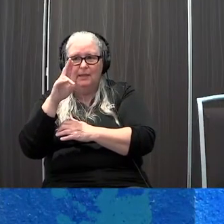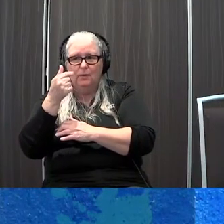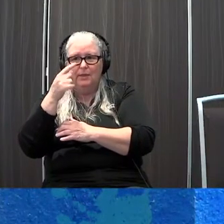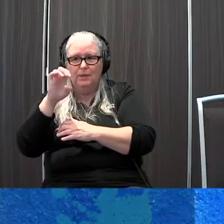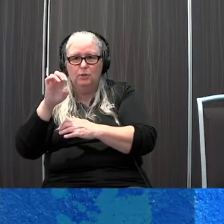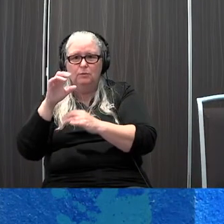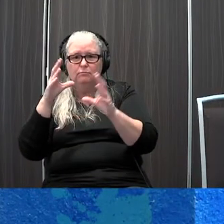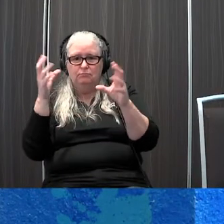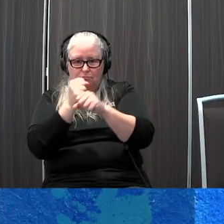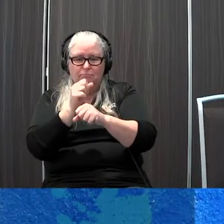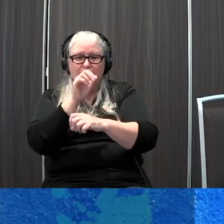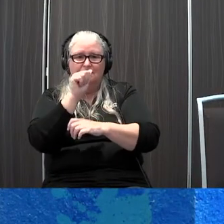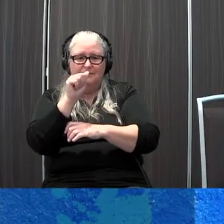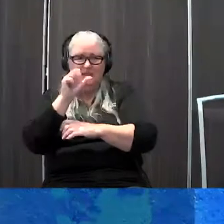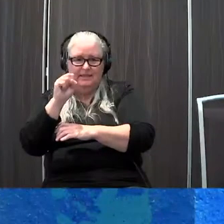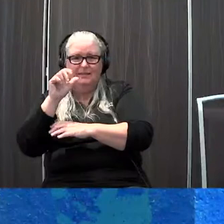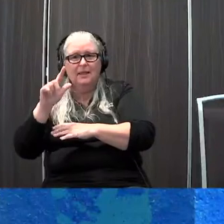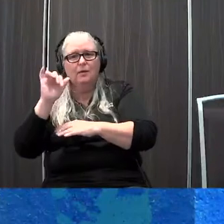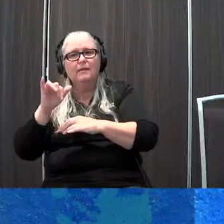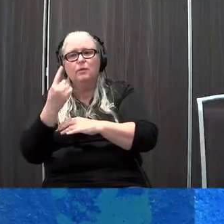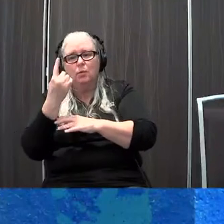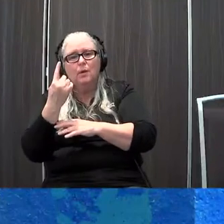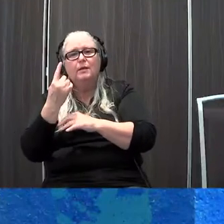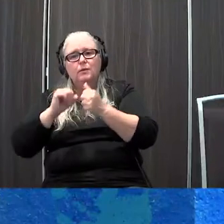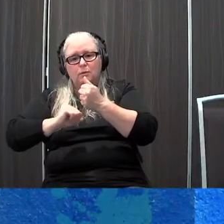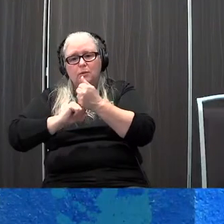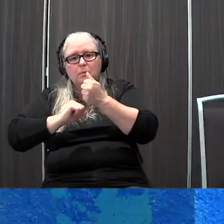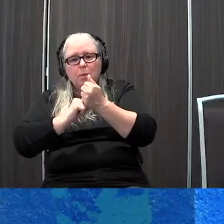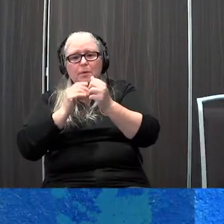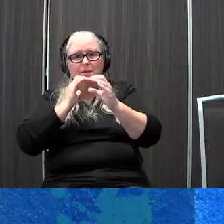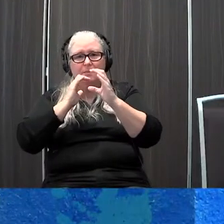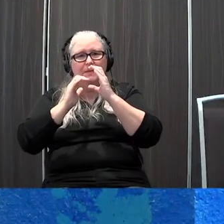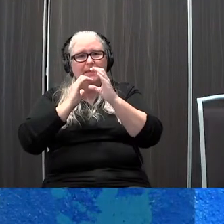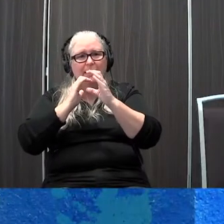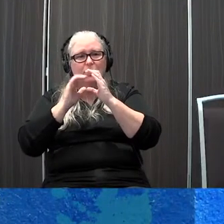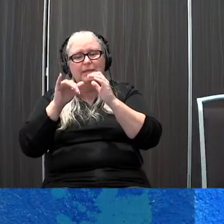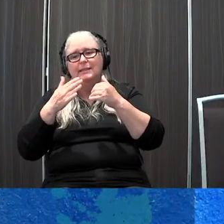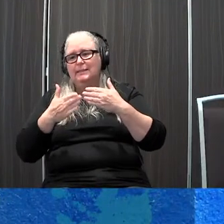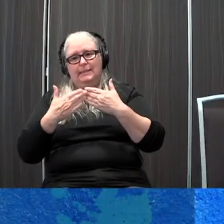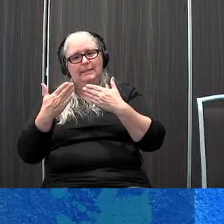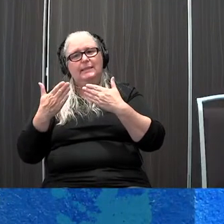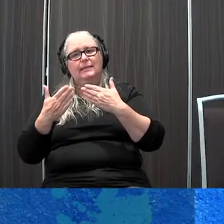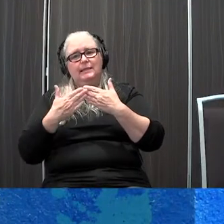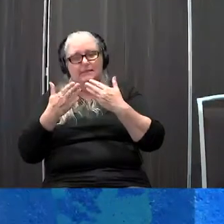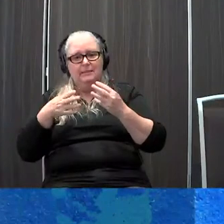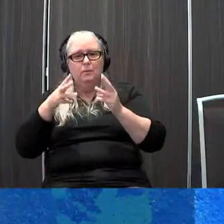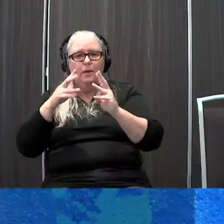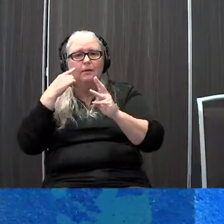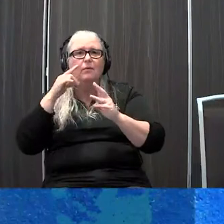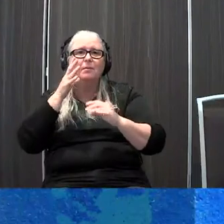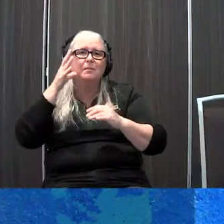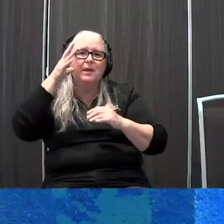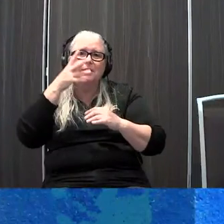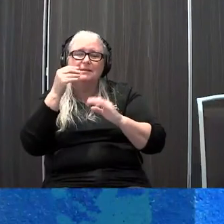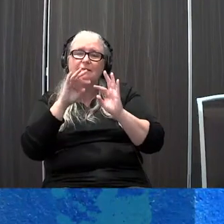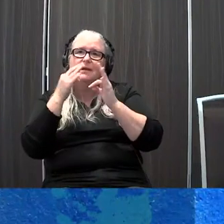be used to augment or support our communication as sometimes a really easy way for parents and families to begin